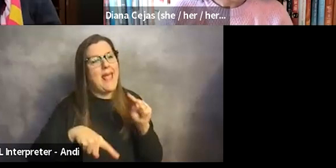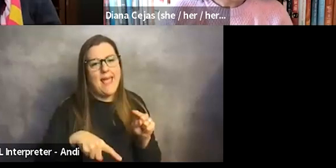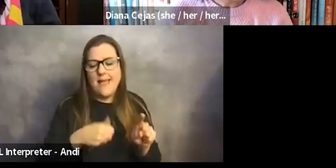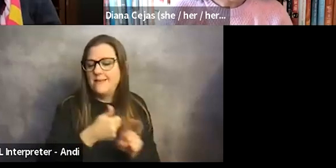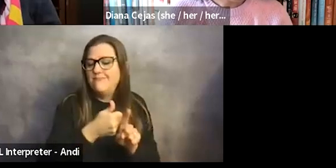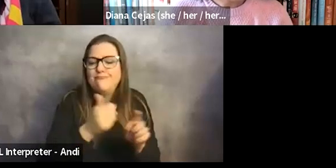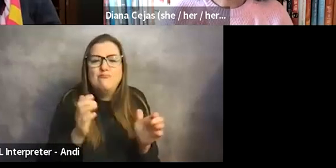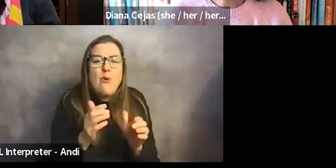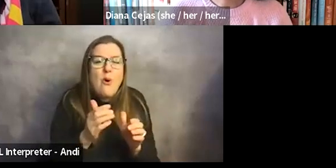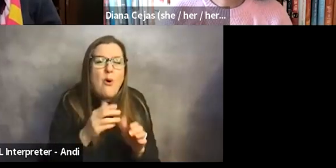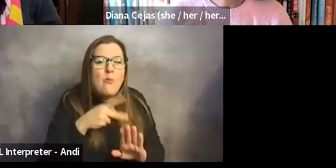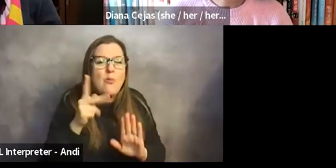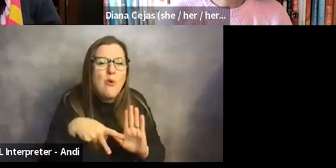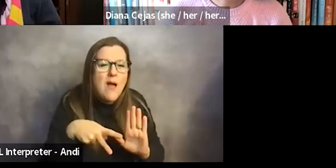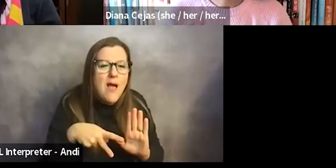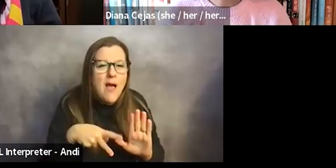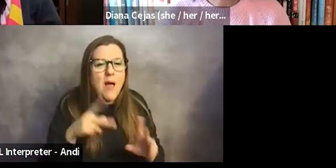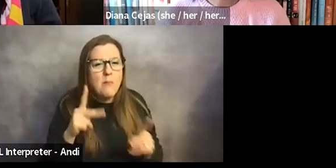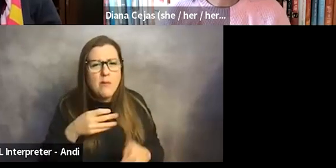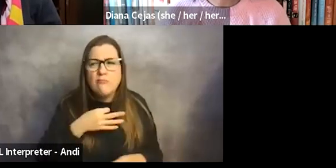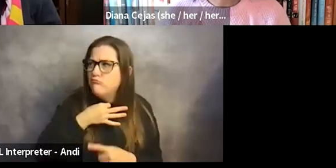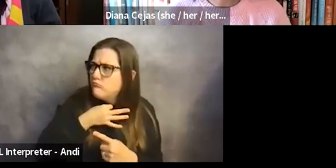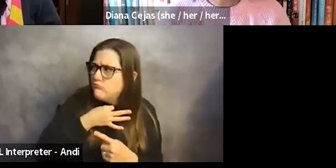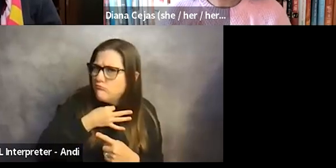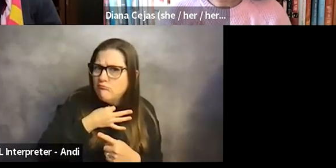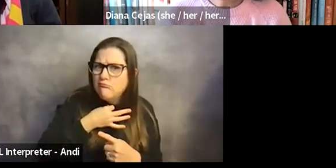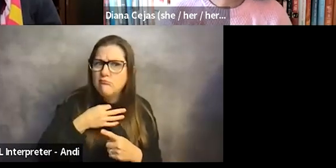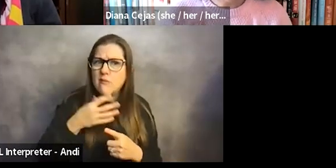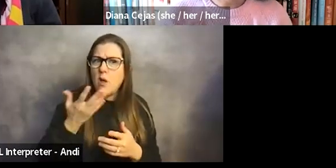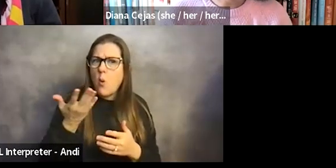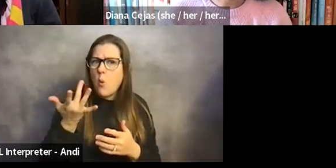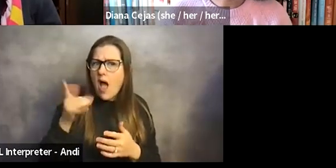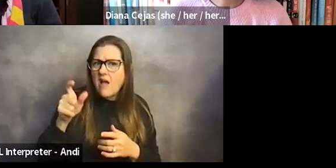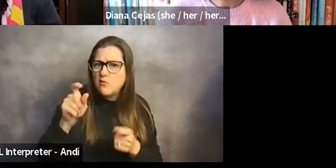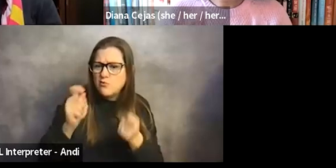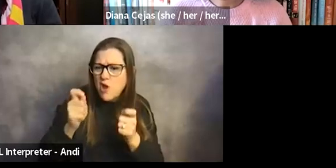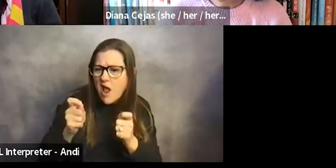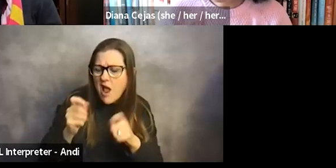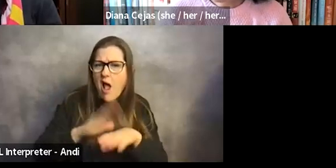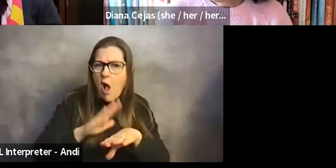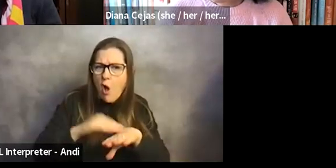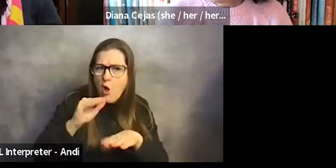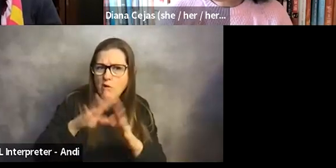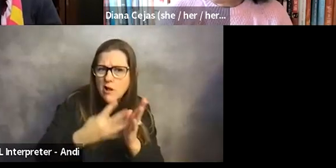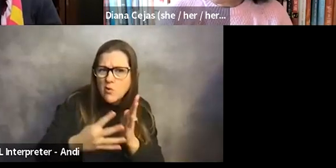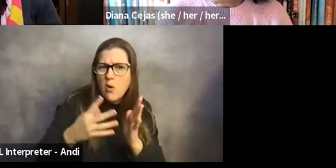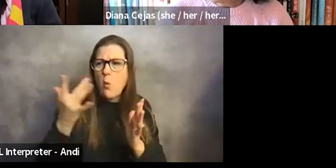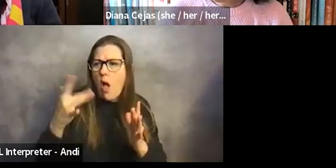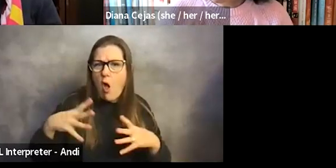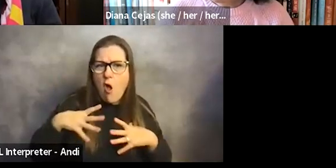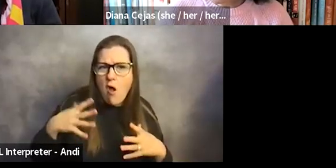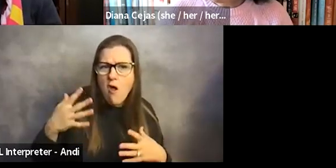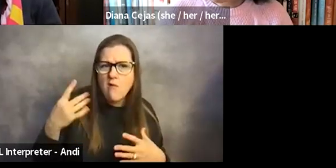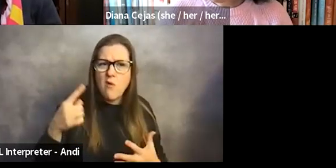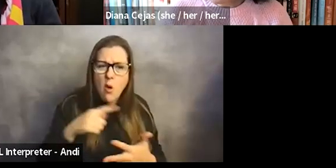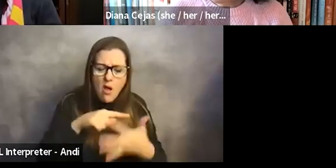because people were wanting to know why the call schedule needed to be changed, why I was going to be out and what have you. I ended